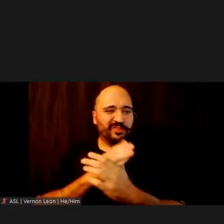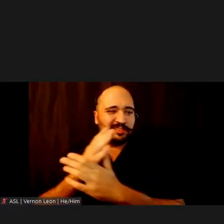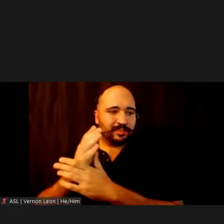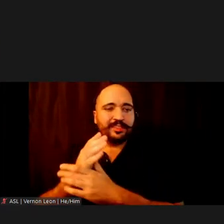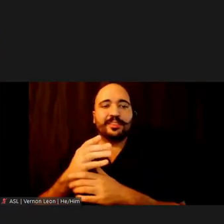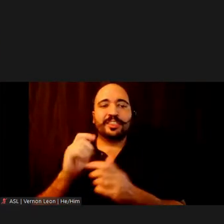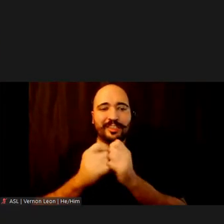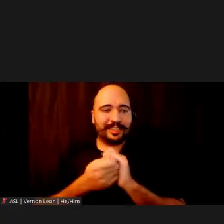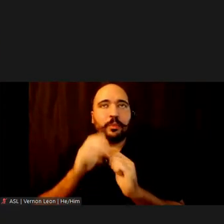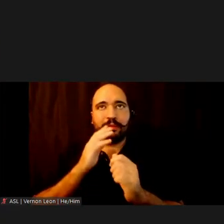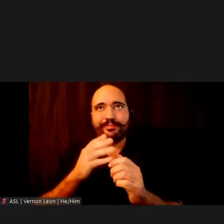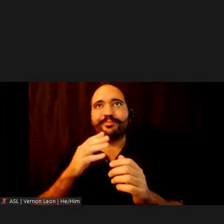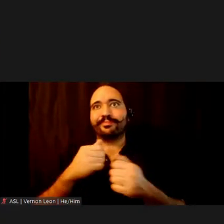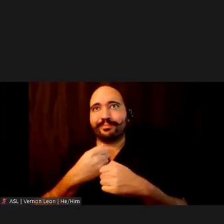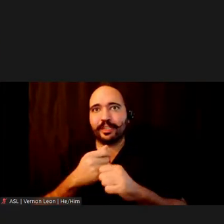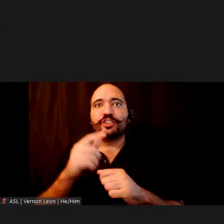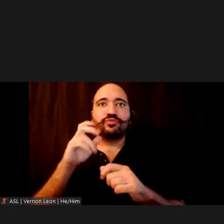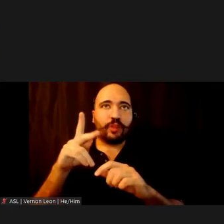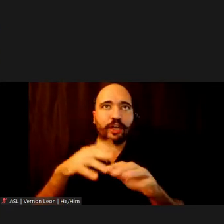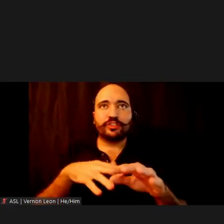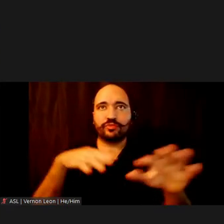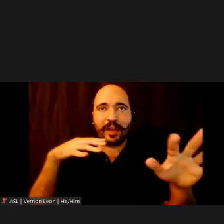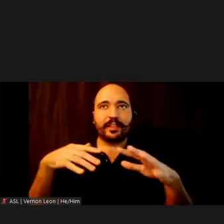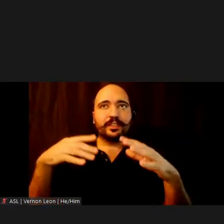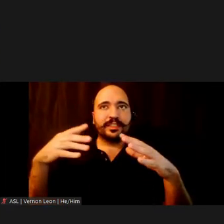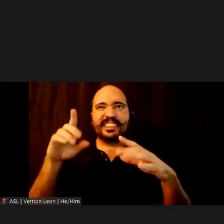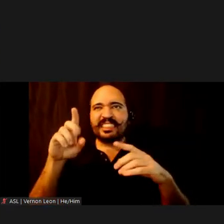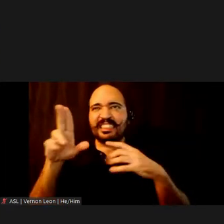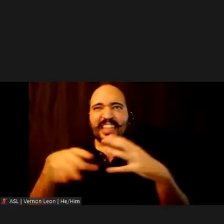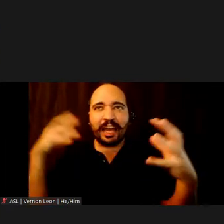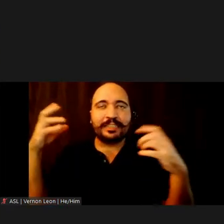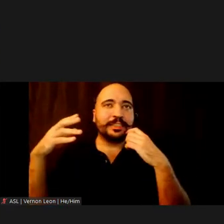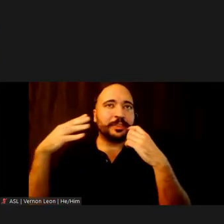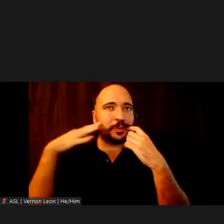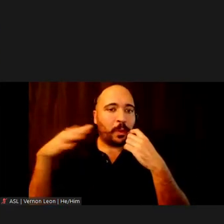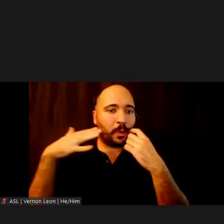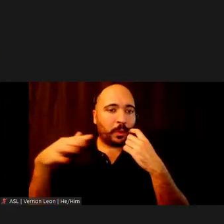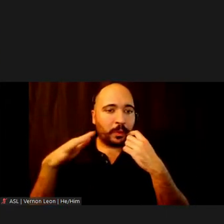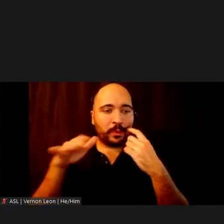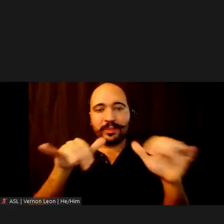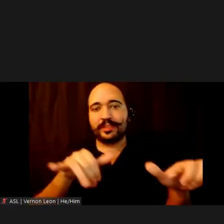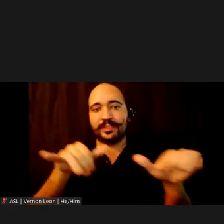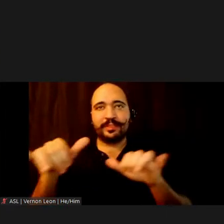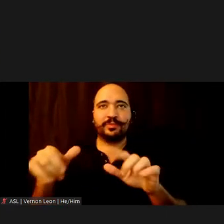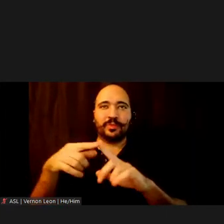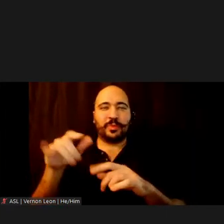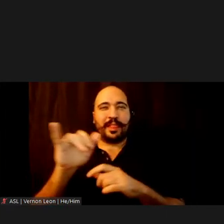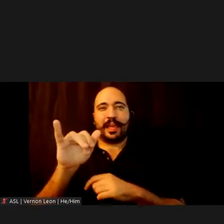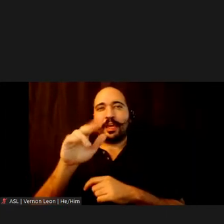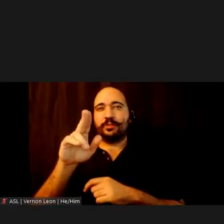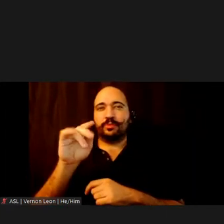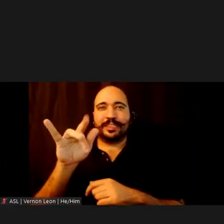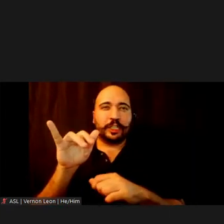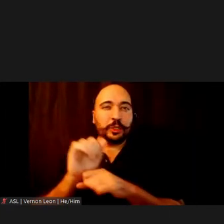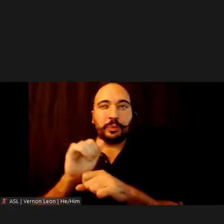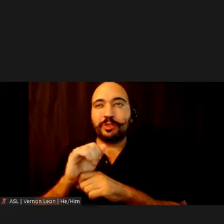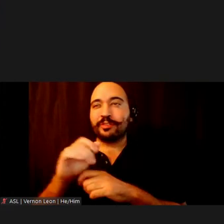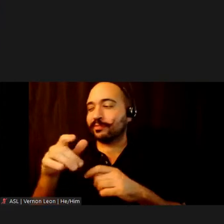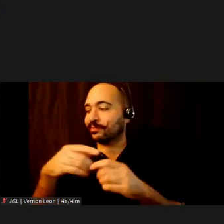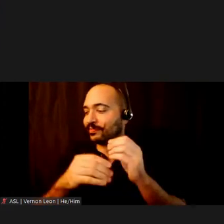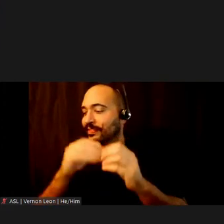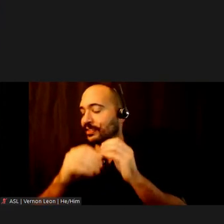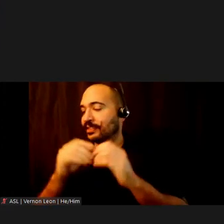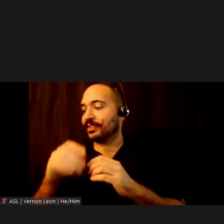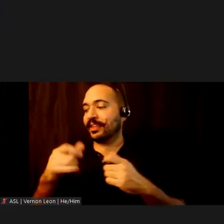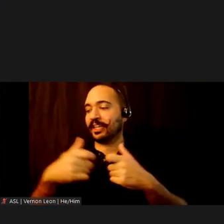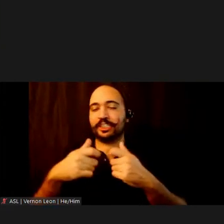truck traffic, dust and emissions, and noise. These activities will be similar to typical utility work or roadway construction. Visual changes where new equipment